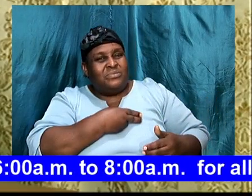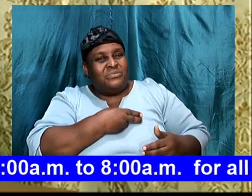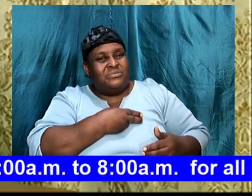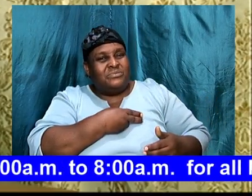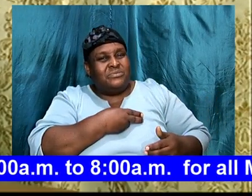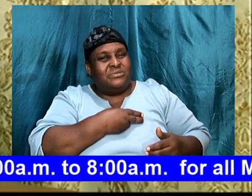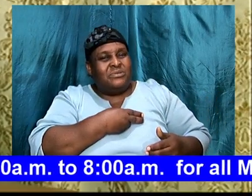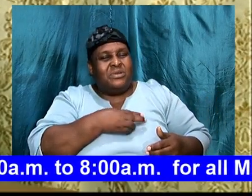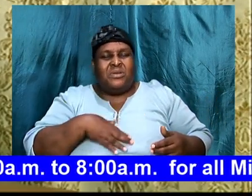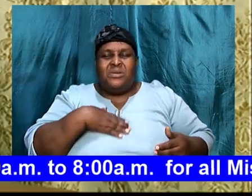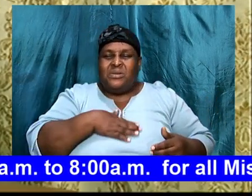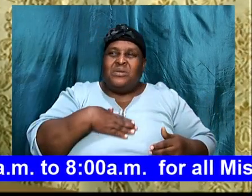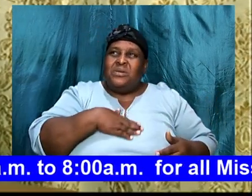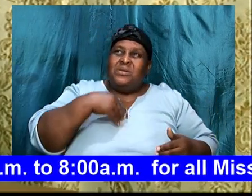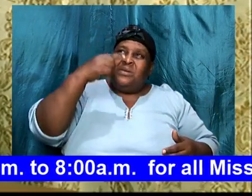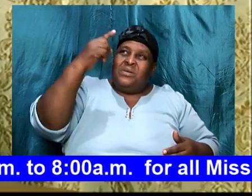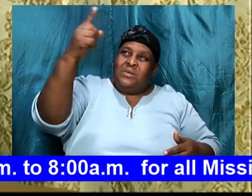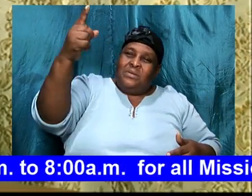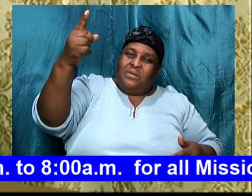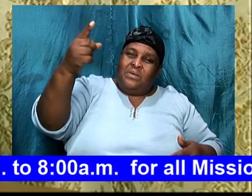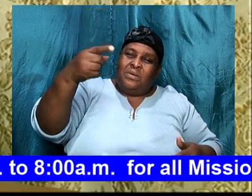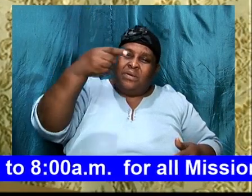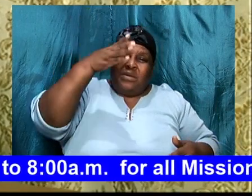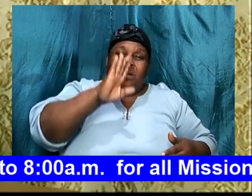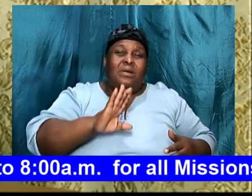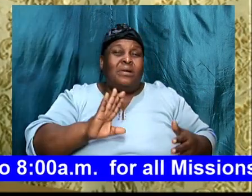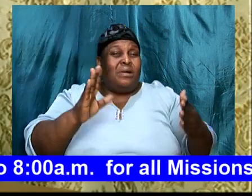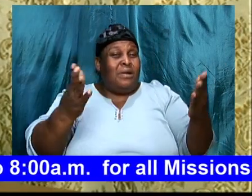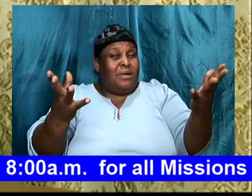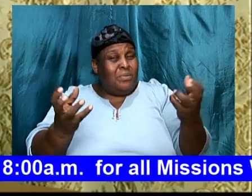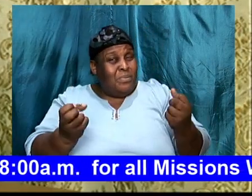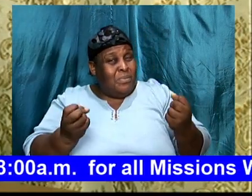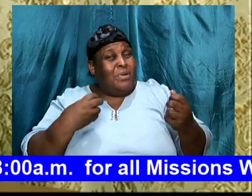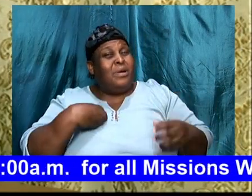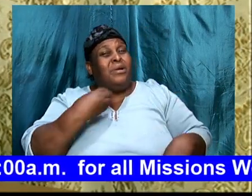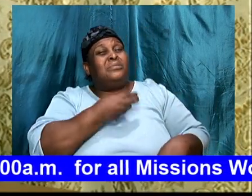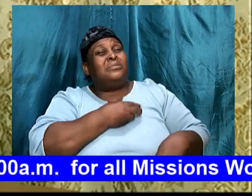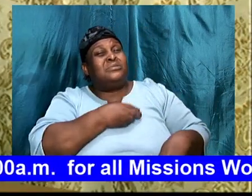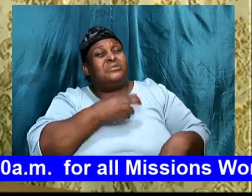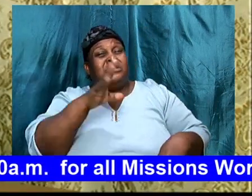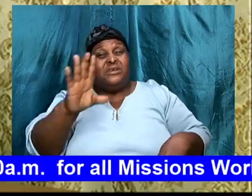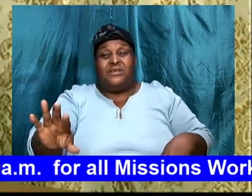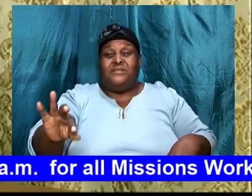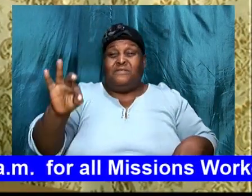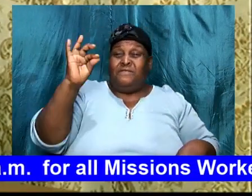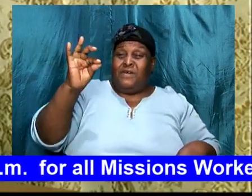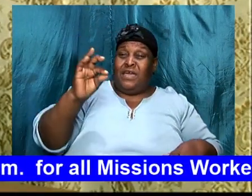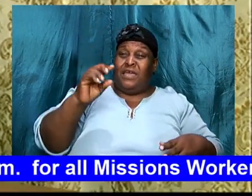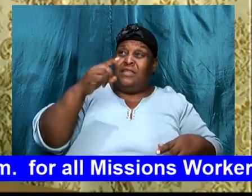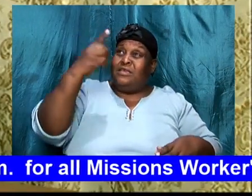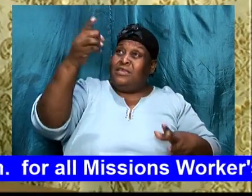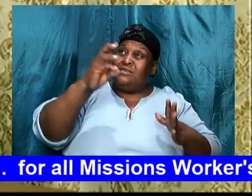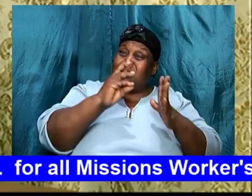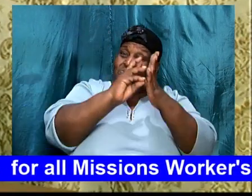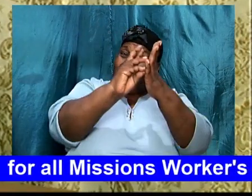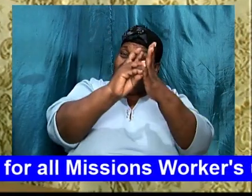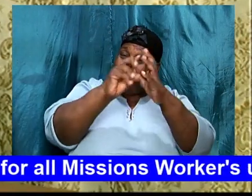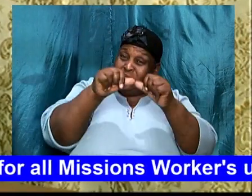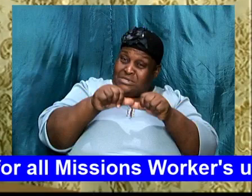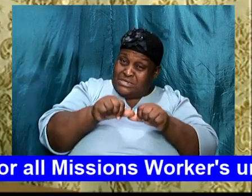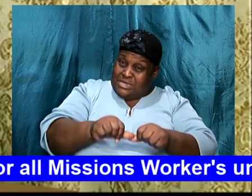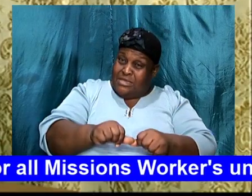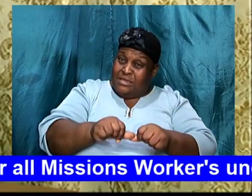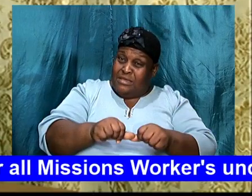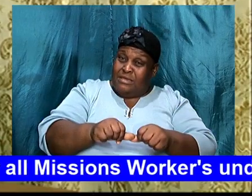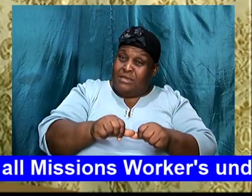to please him. God wants us, to find his will, and to abide in his will.